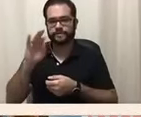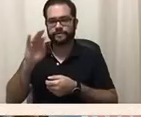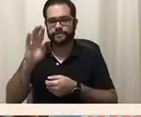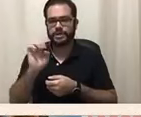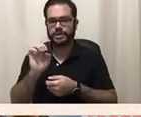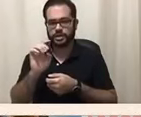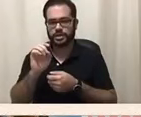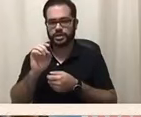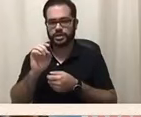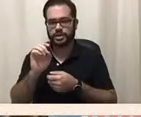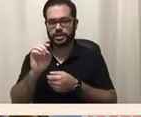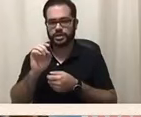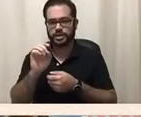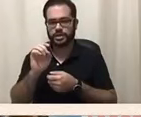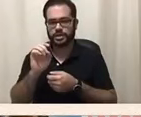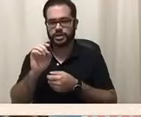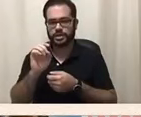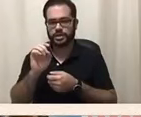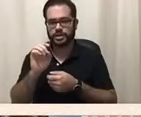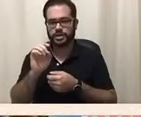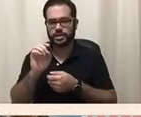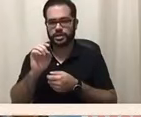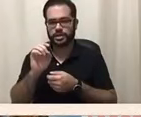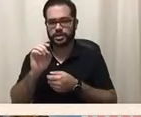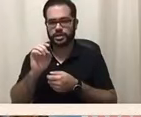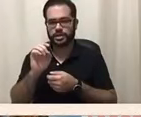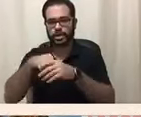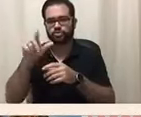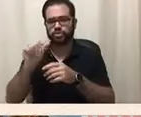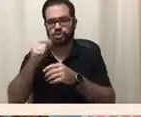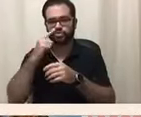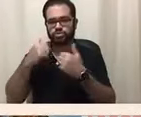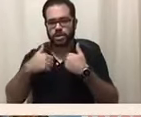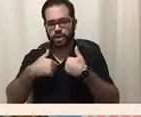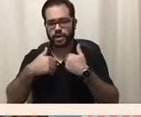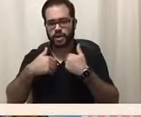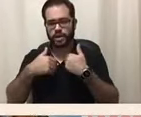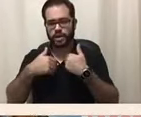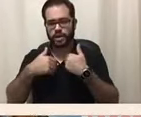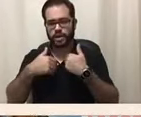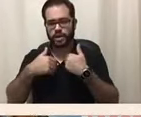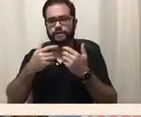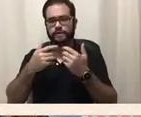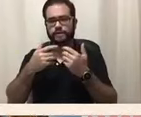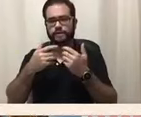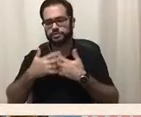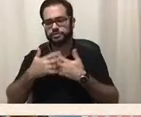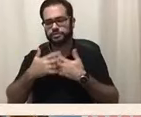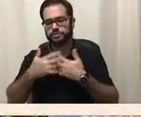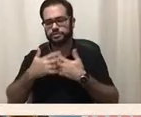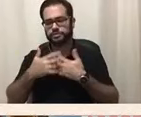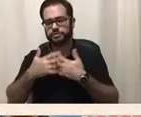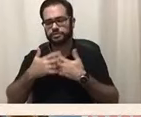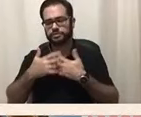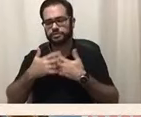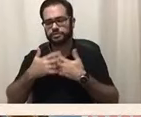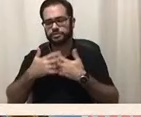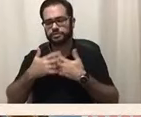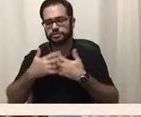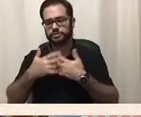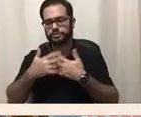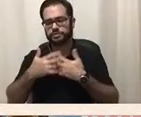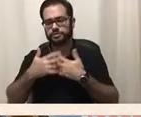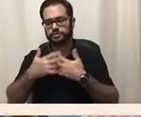and be taken off a ventilator in order to end his life. He changes his mind and becomes a